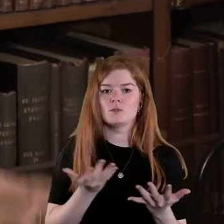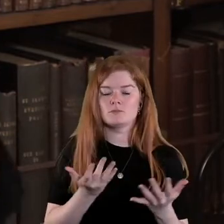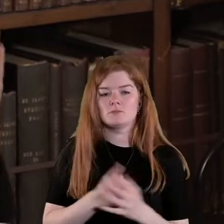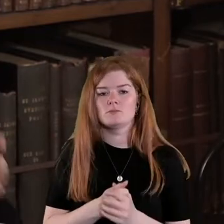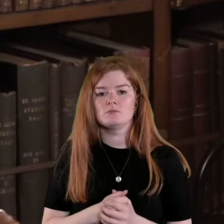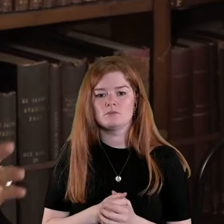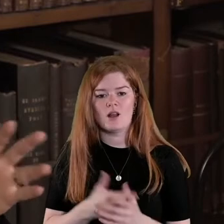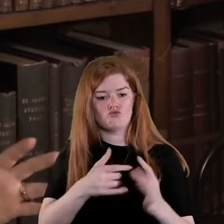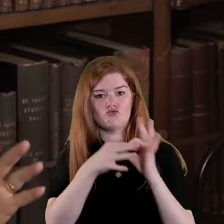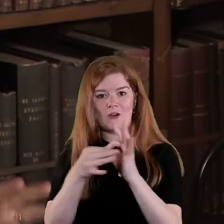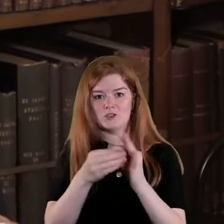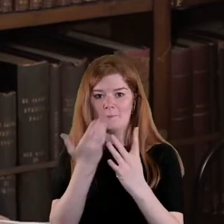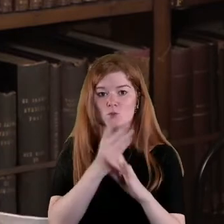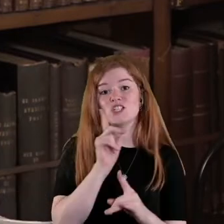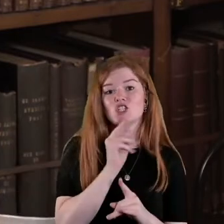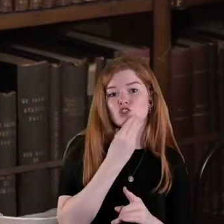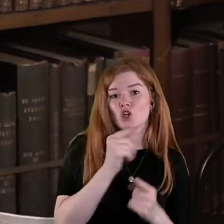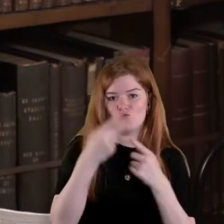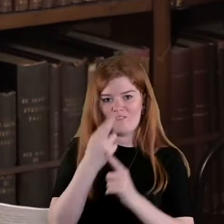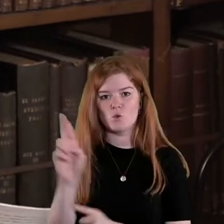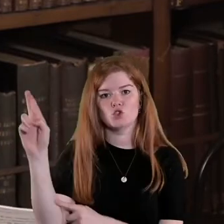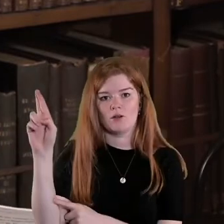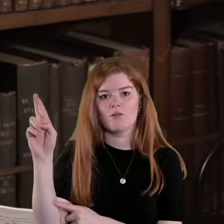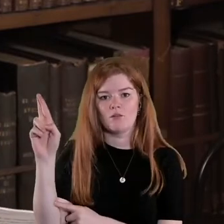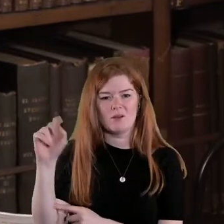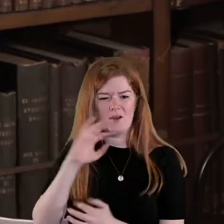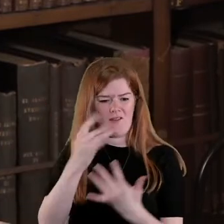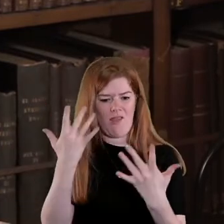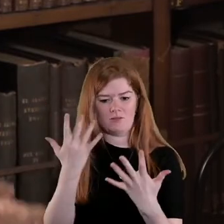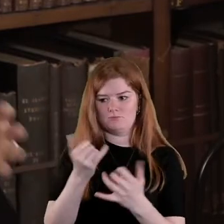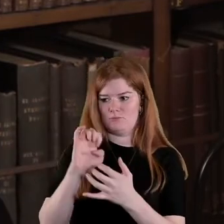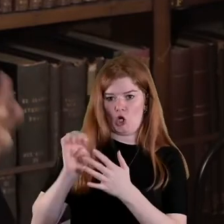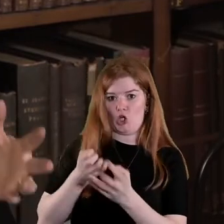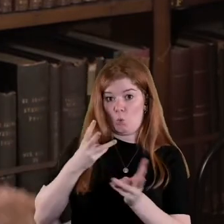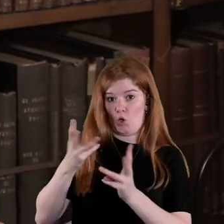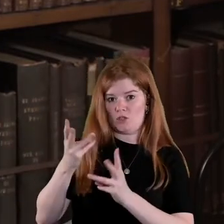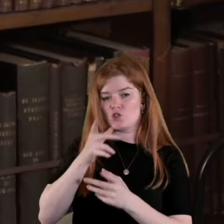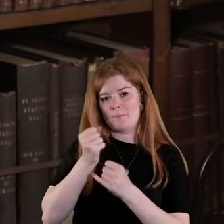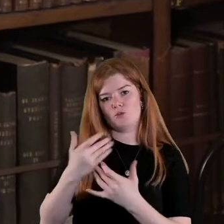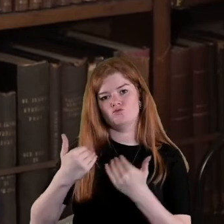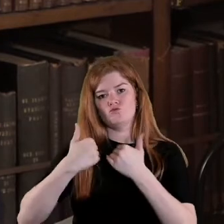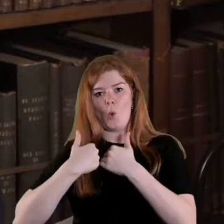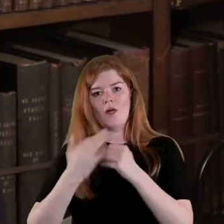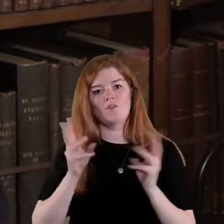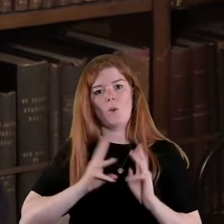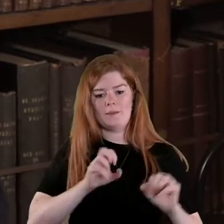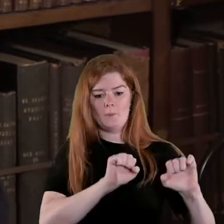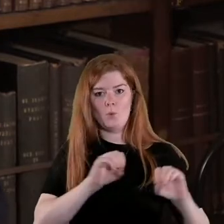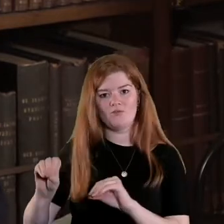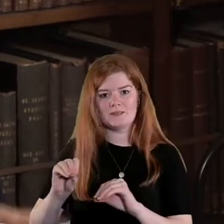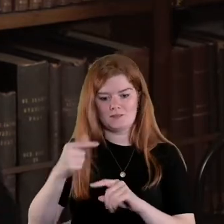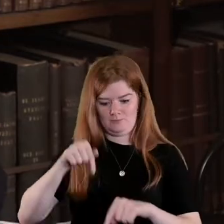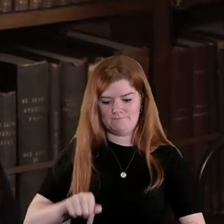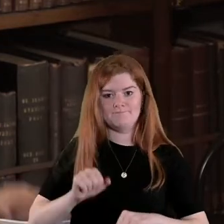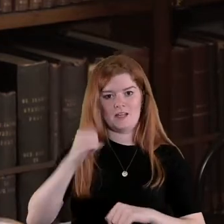the relationship between gender and revolution and a lot of that early work was on the role of the women's movement in Irish society